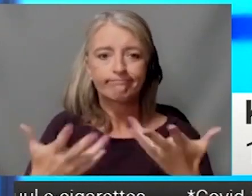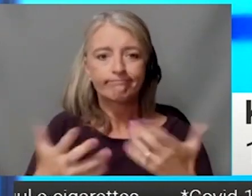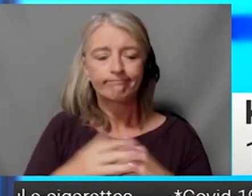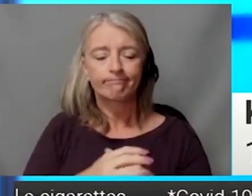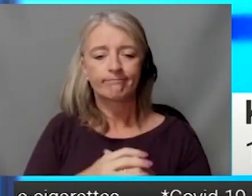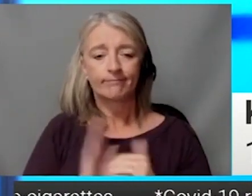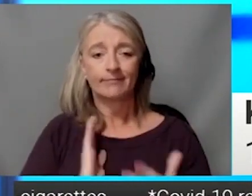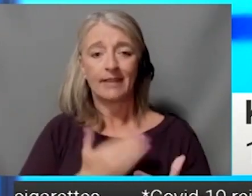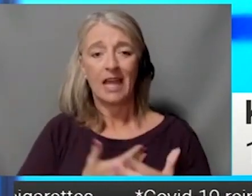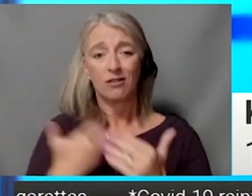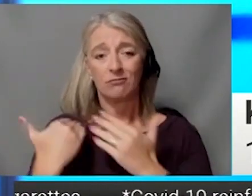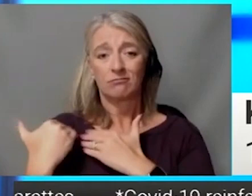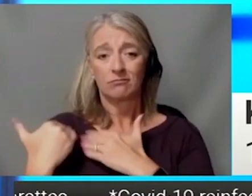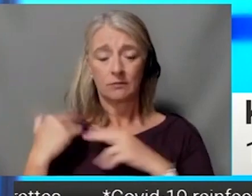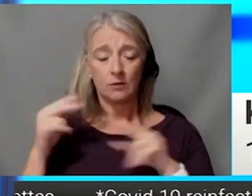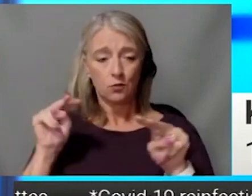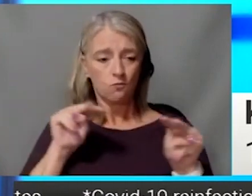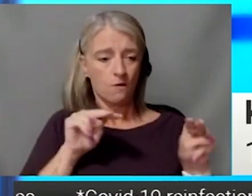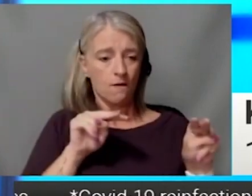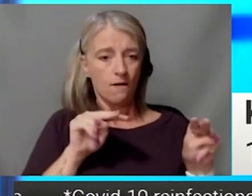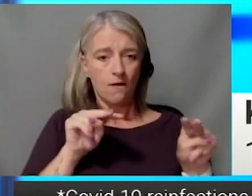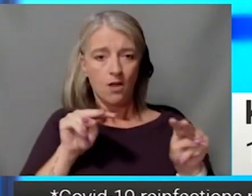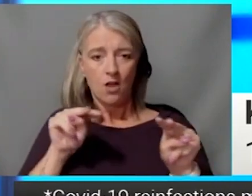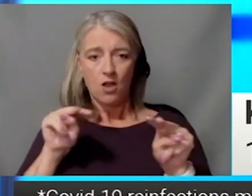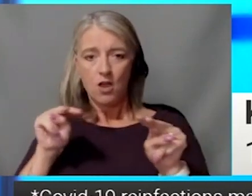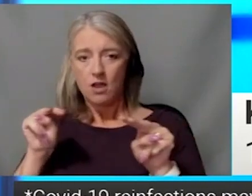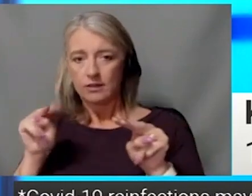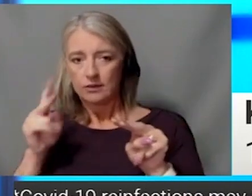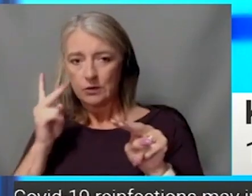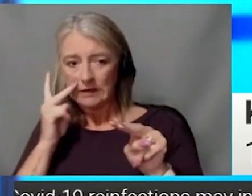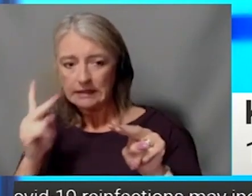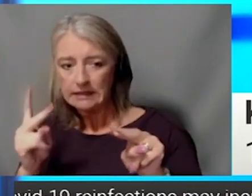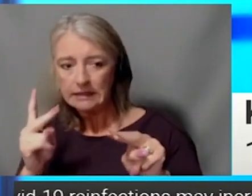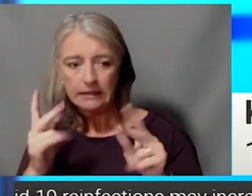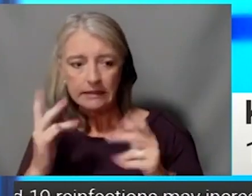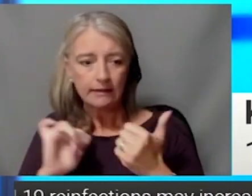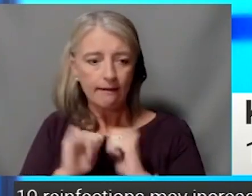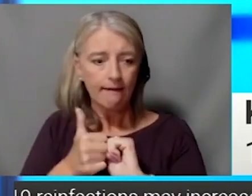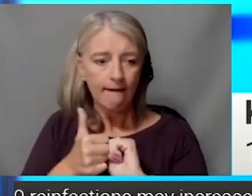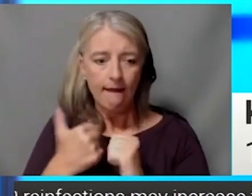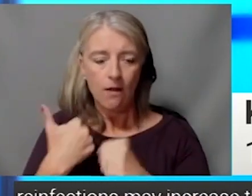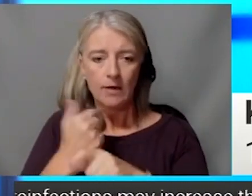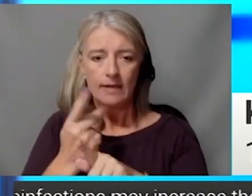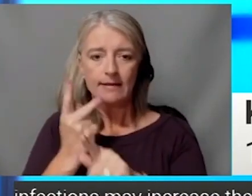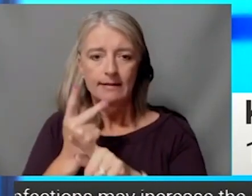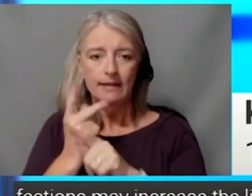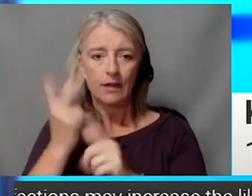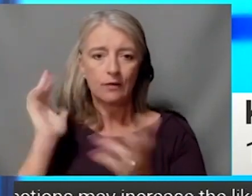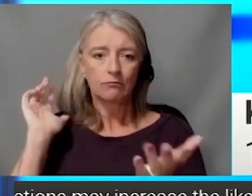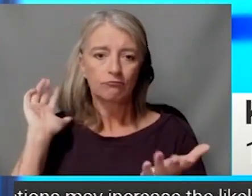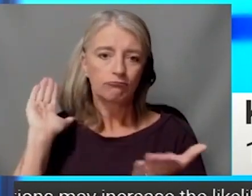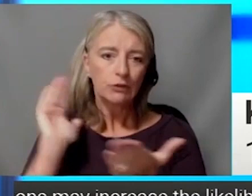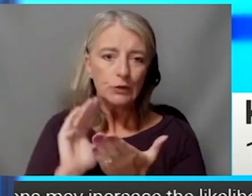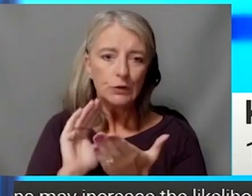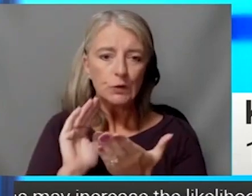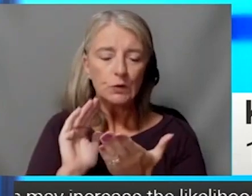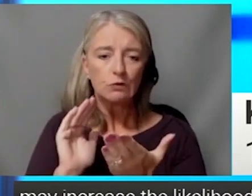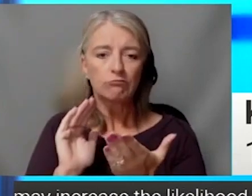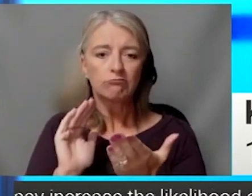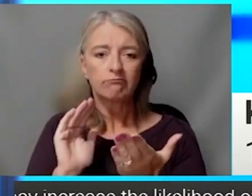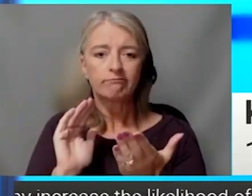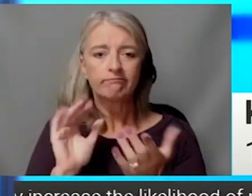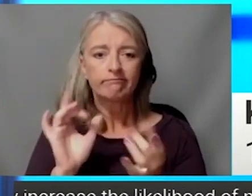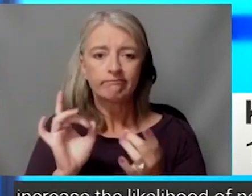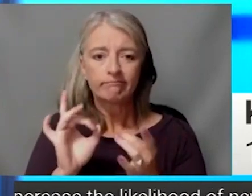out for those disparities and to do things about it to reduce those disparities. For example, part of what we do at the cancer center is we actually